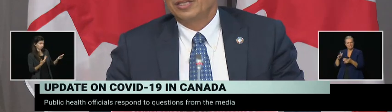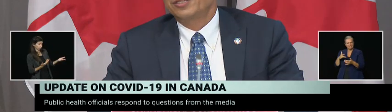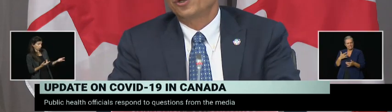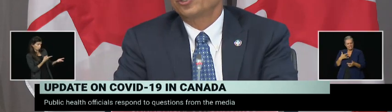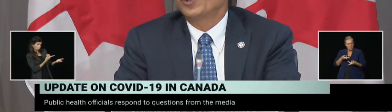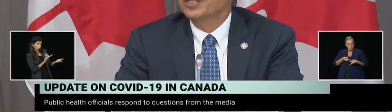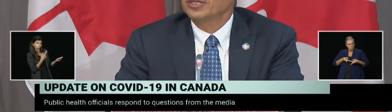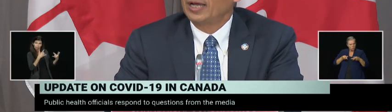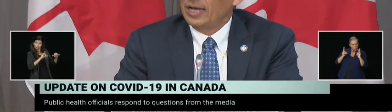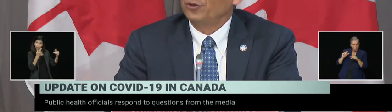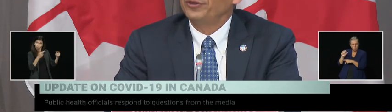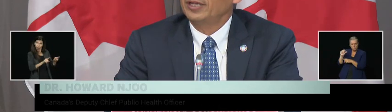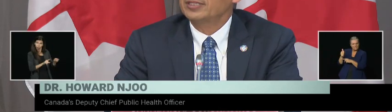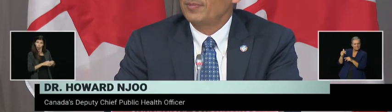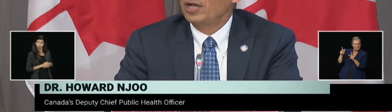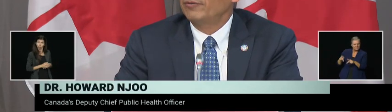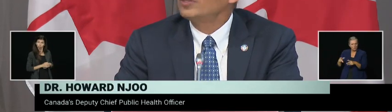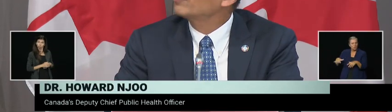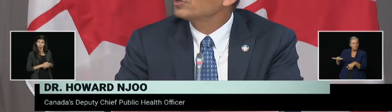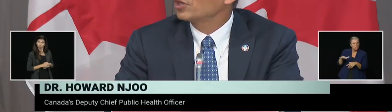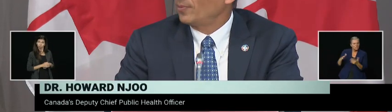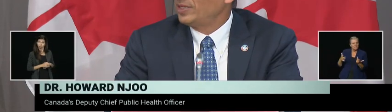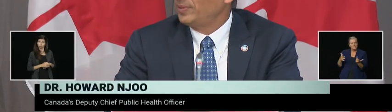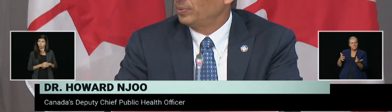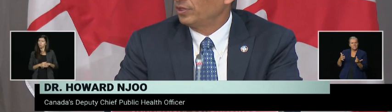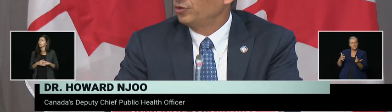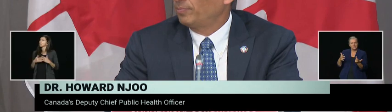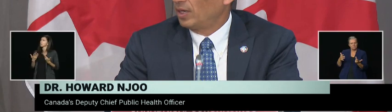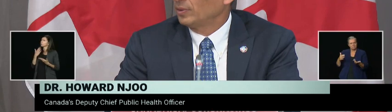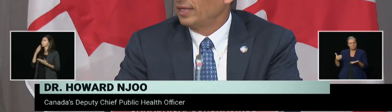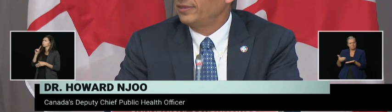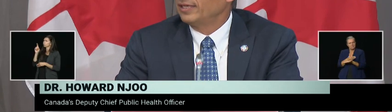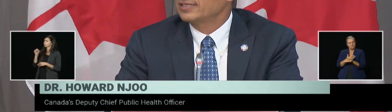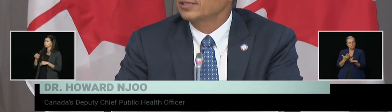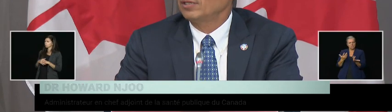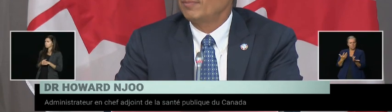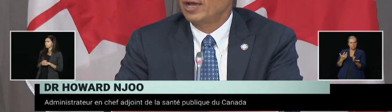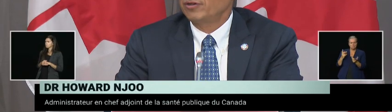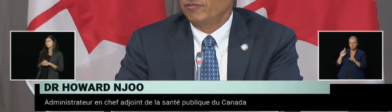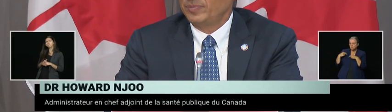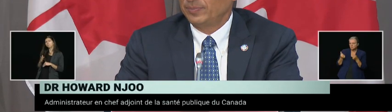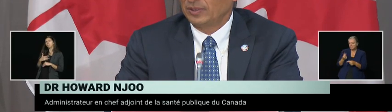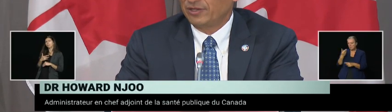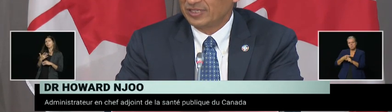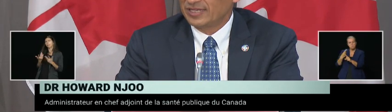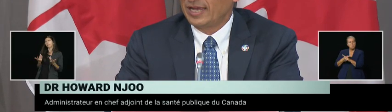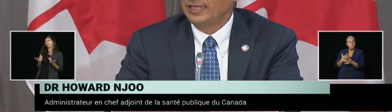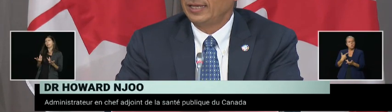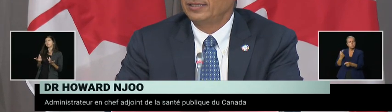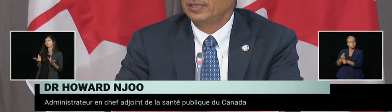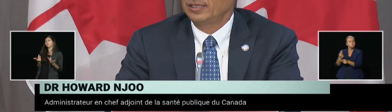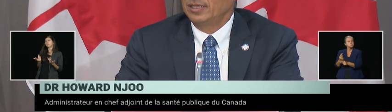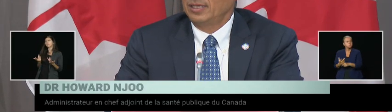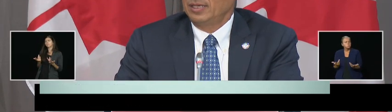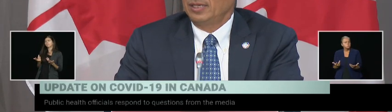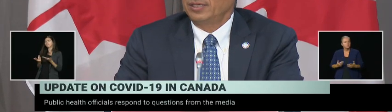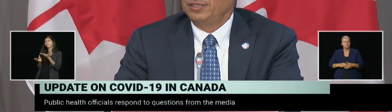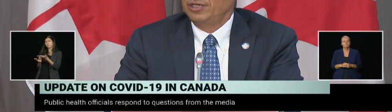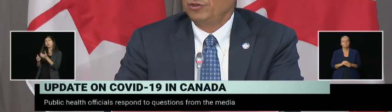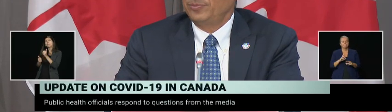Thank you. It's a good question. I don't think it's a matter of numbers or how many people are in your bubble. I think it's still a matter of people understanding and